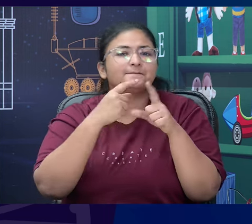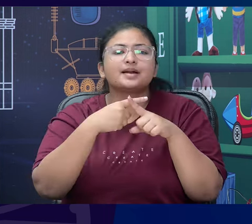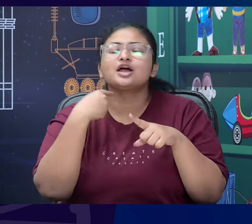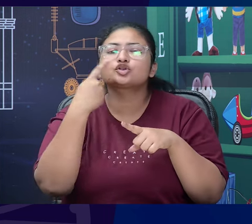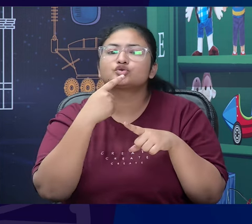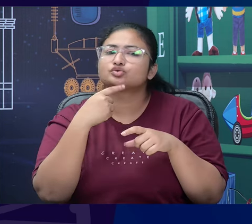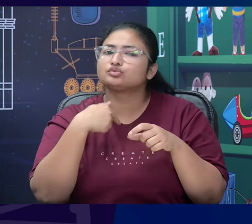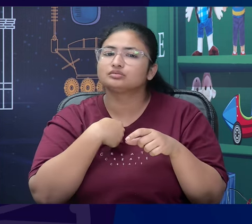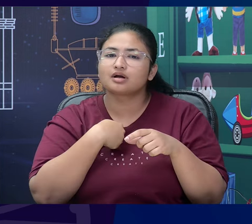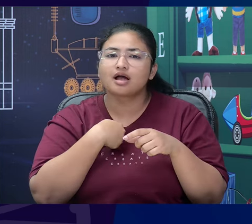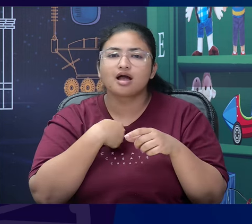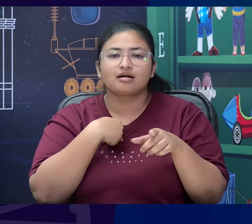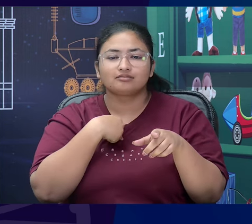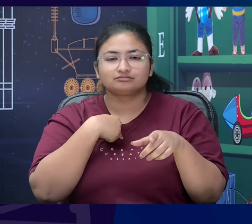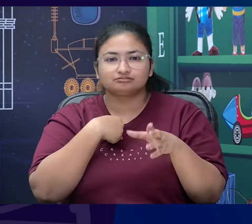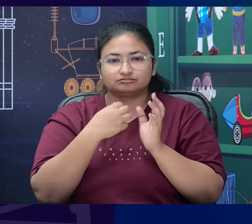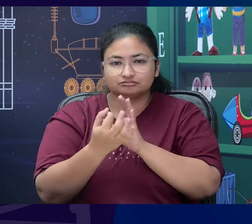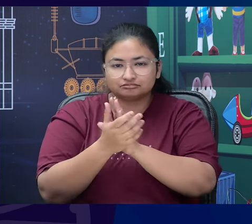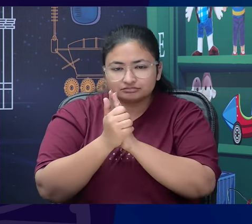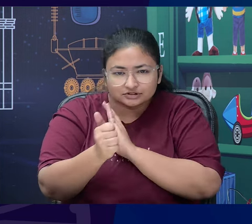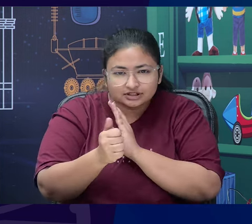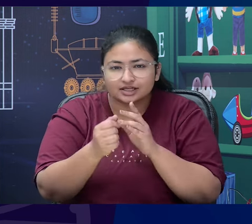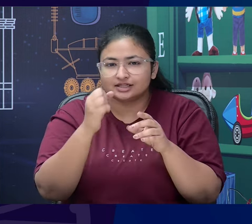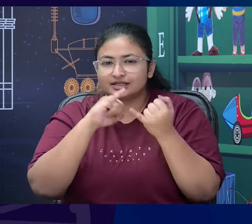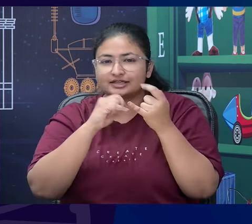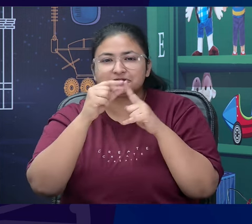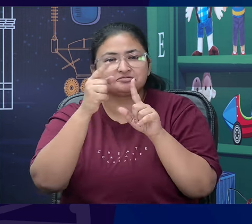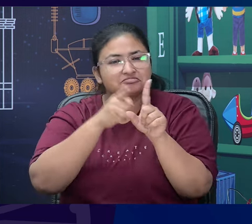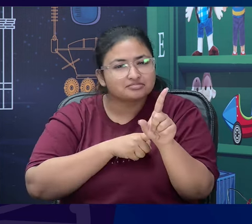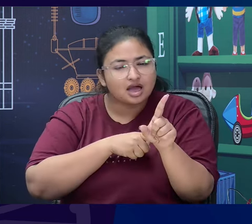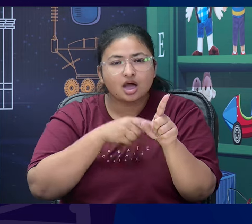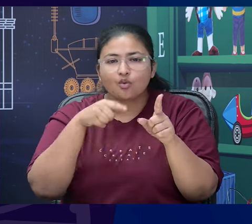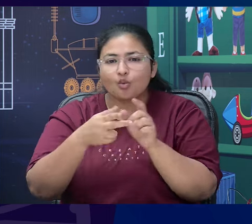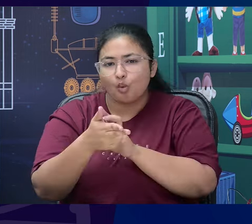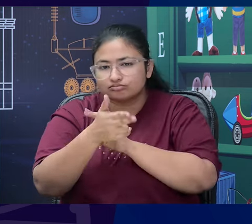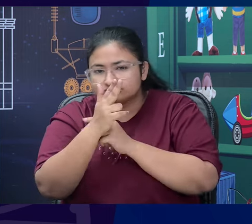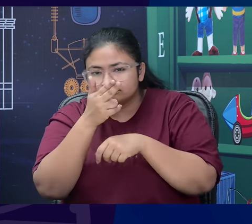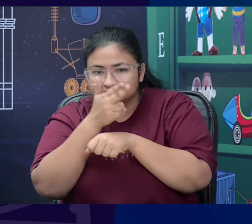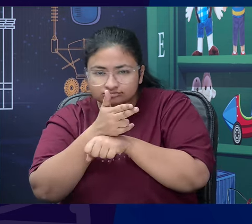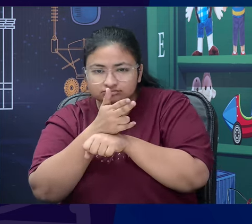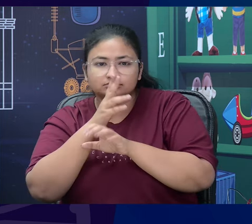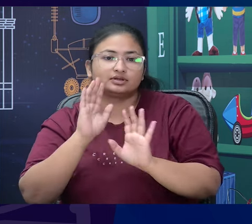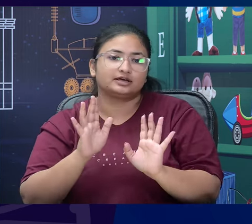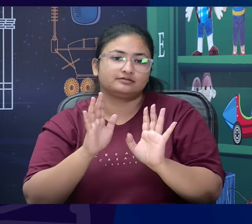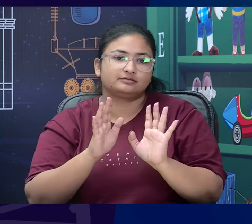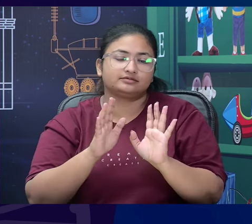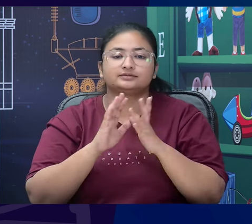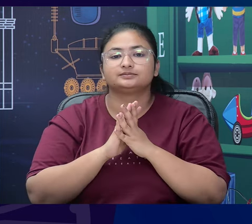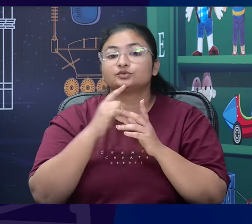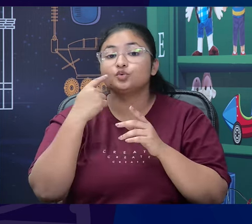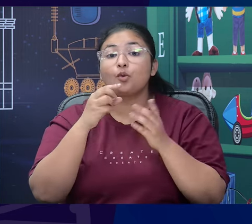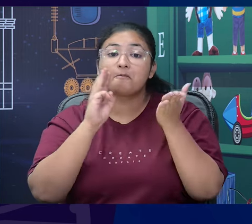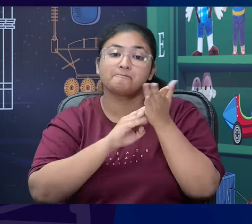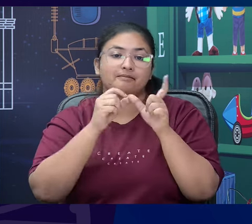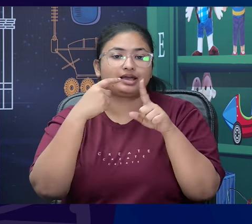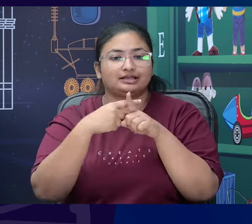our slender crafty spy who holds a gun in hand. And that is Max. And that is